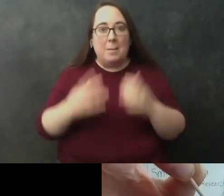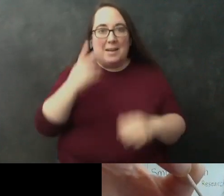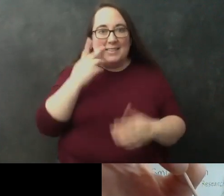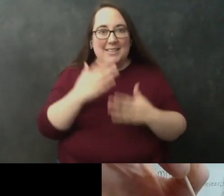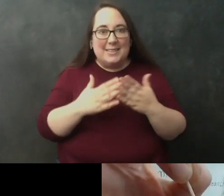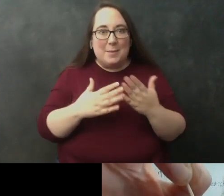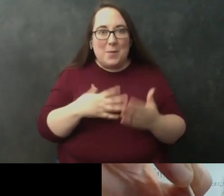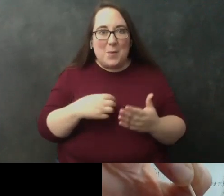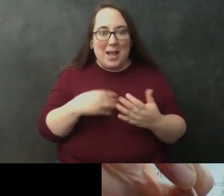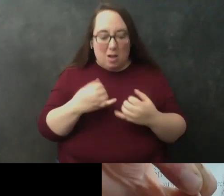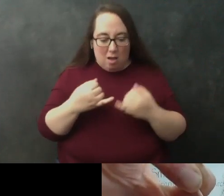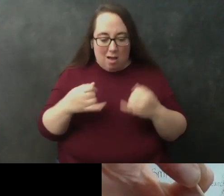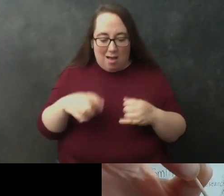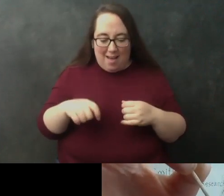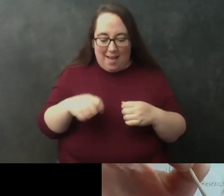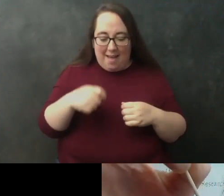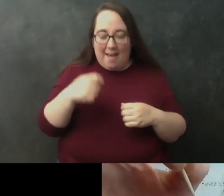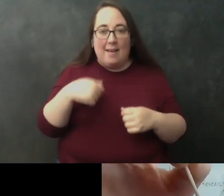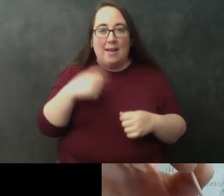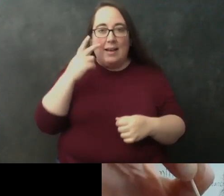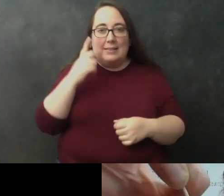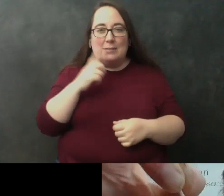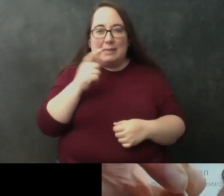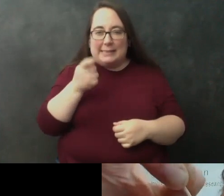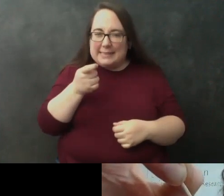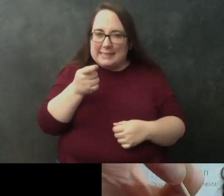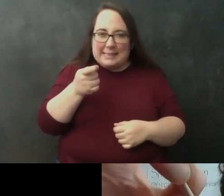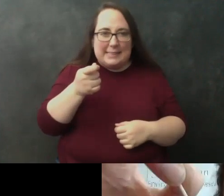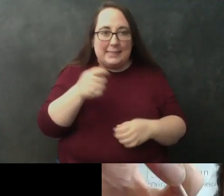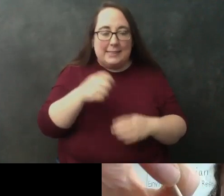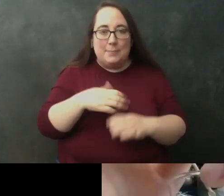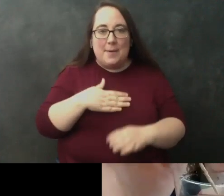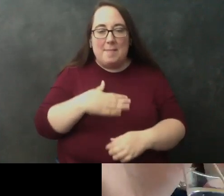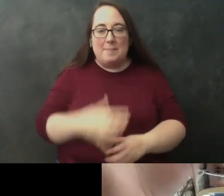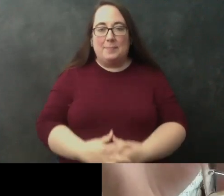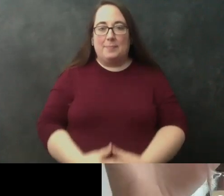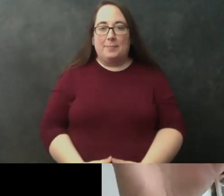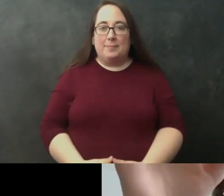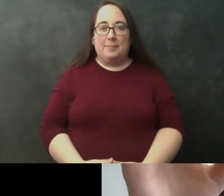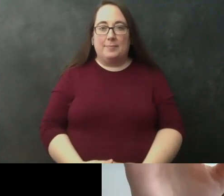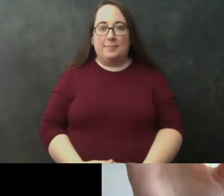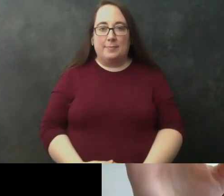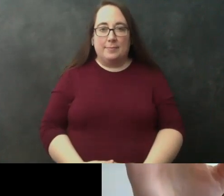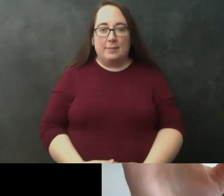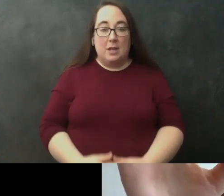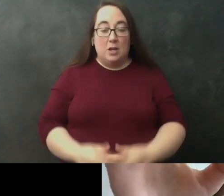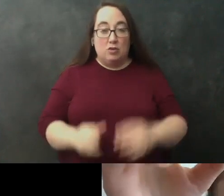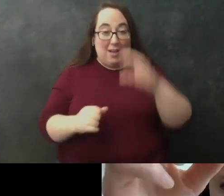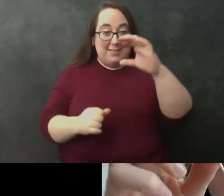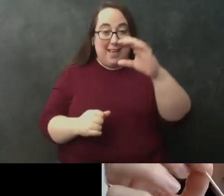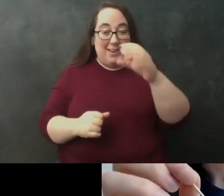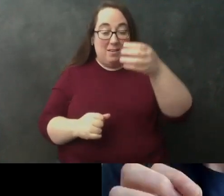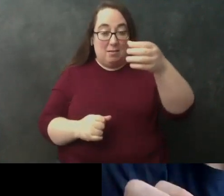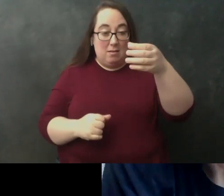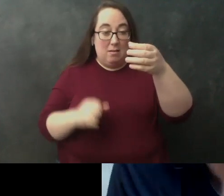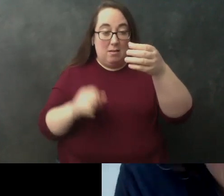cobwebs i see really really little bit in mine so try to look at it from the side like i'm doing right now